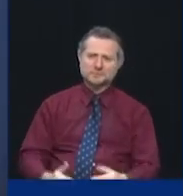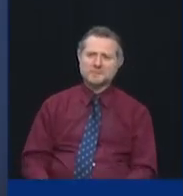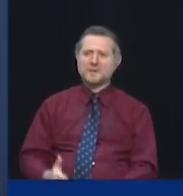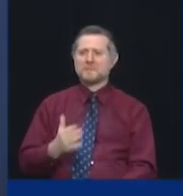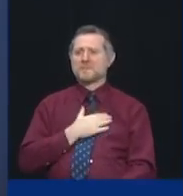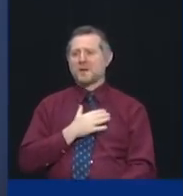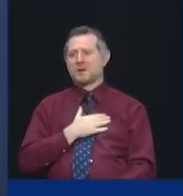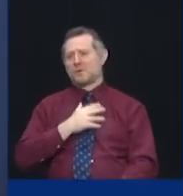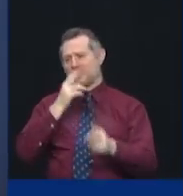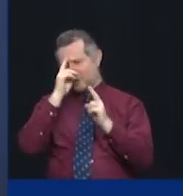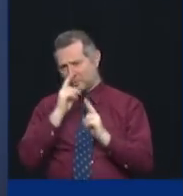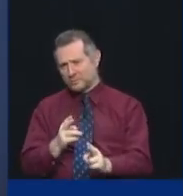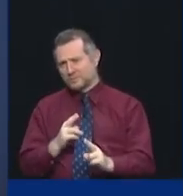pleasure to